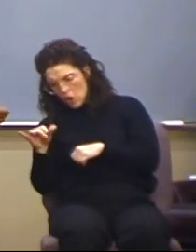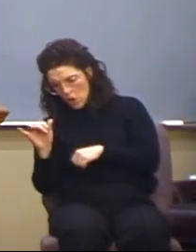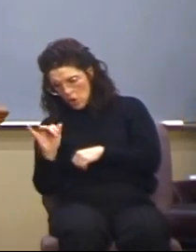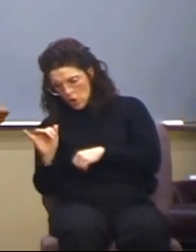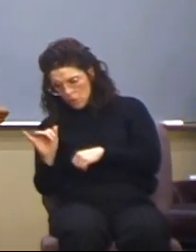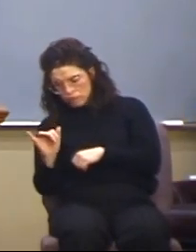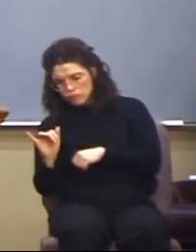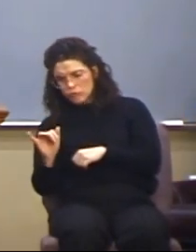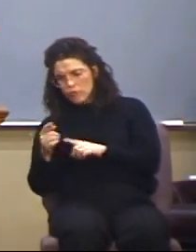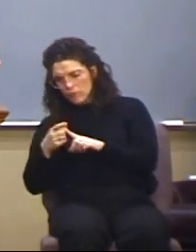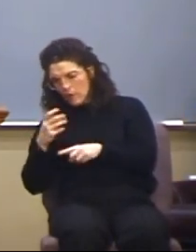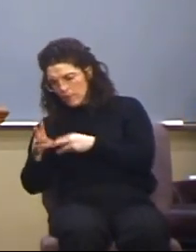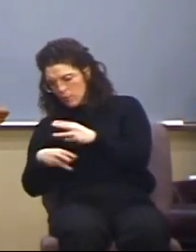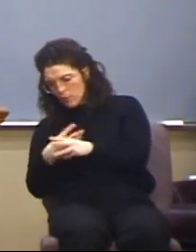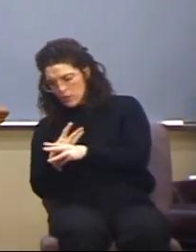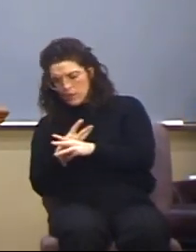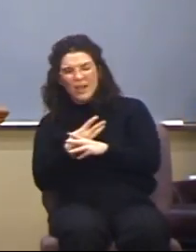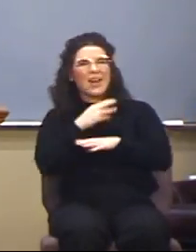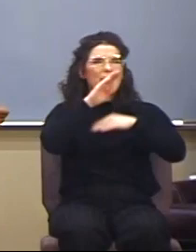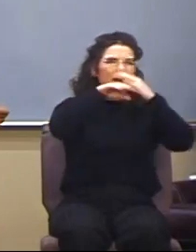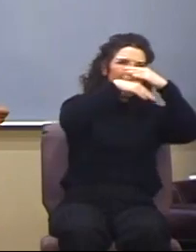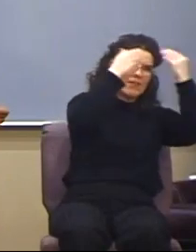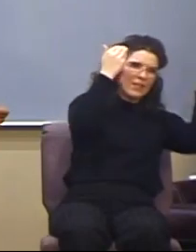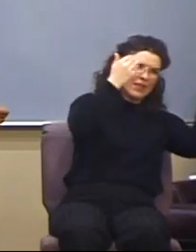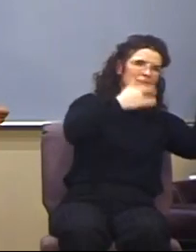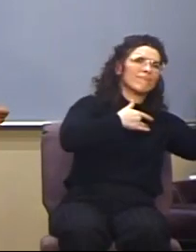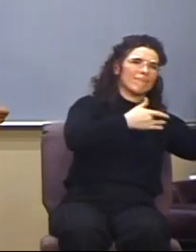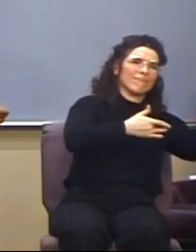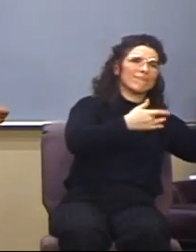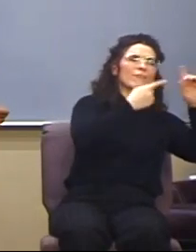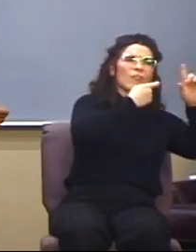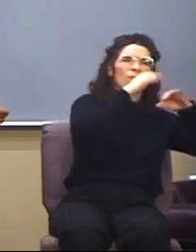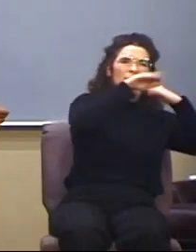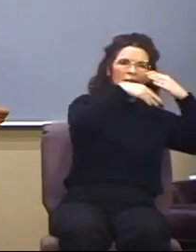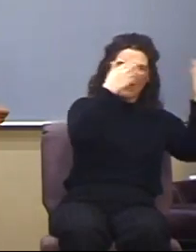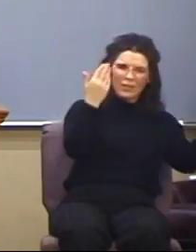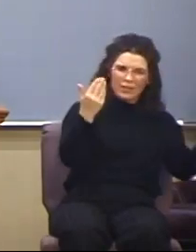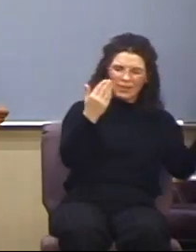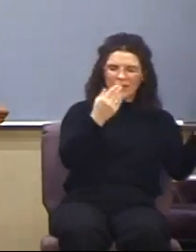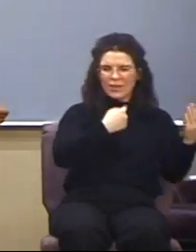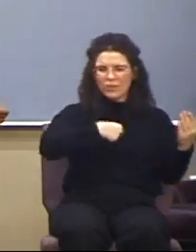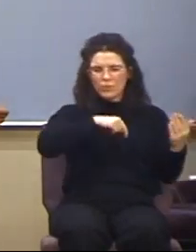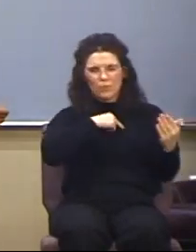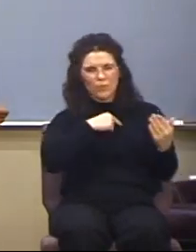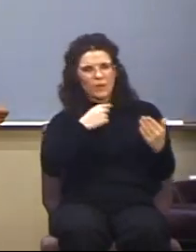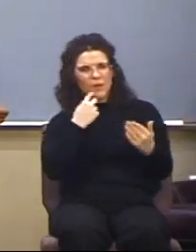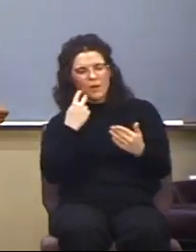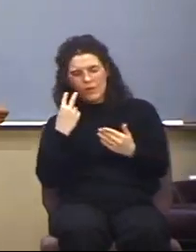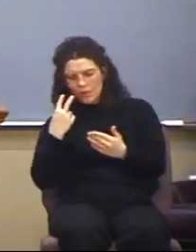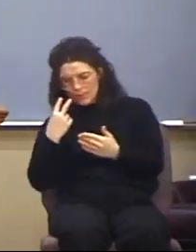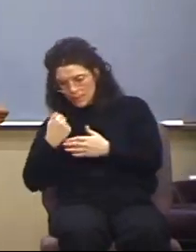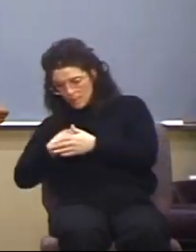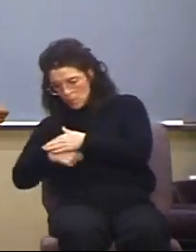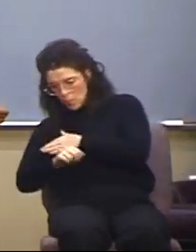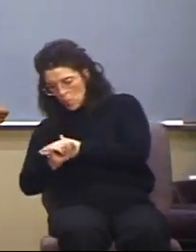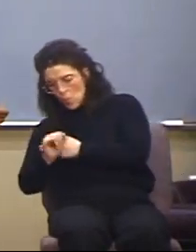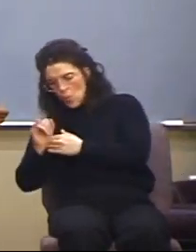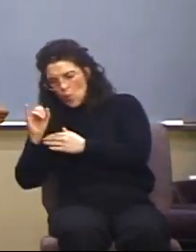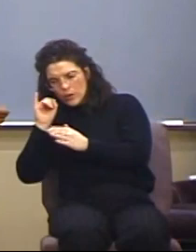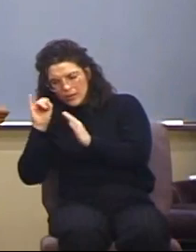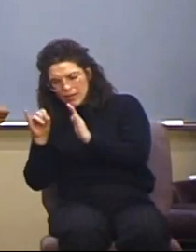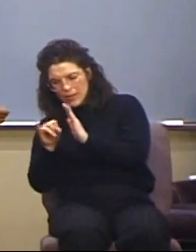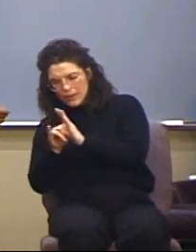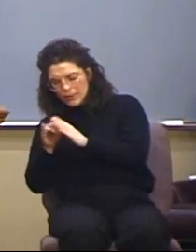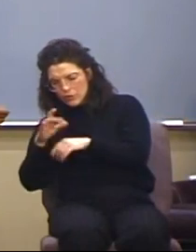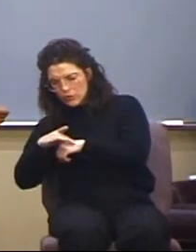earthy and as is the heavenly, such are they also that are heavenly and as we have borne the image of the earthly, we shall